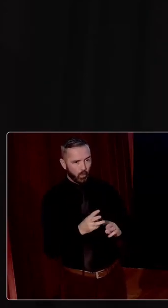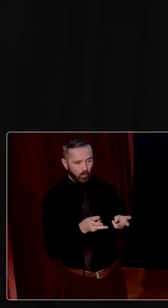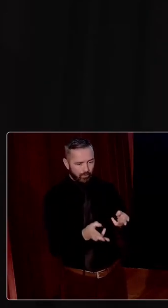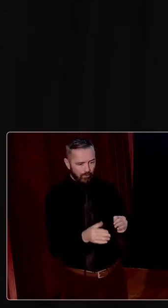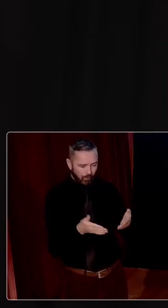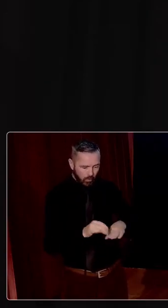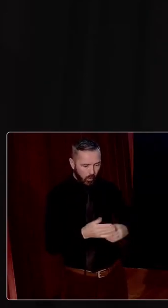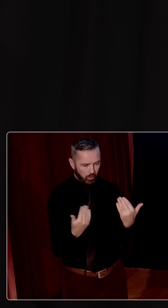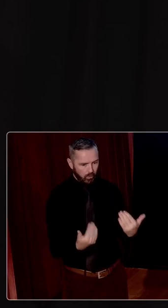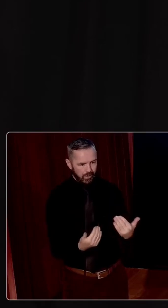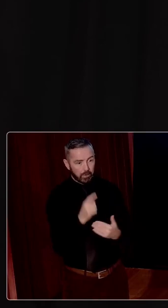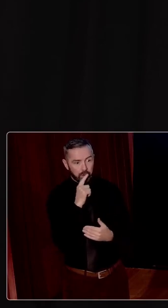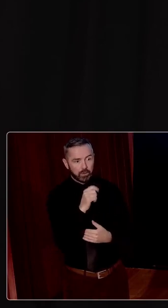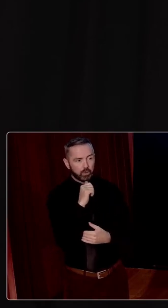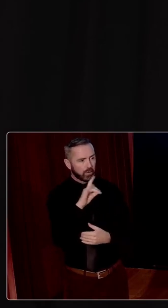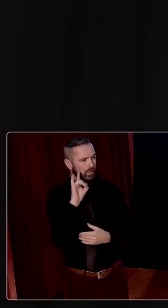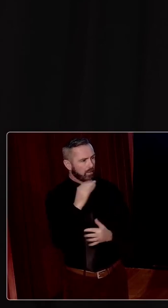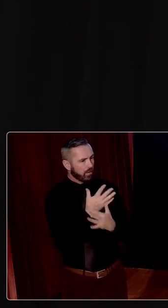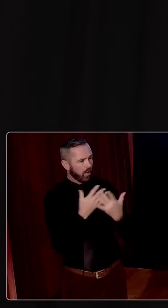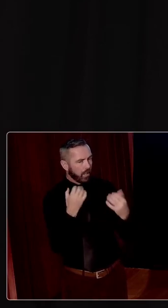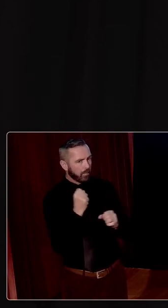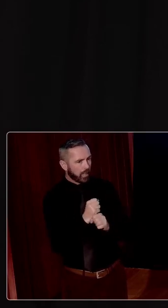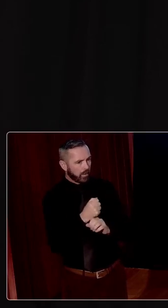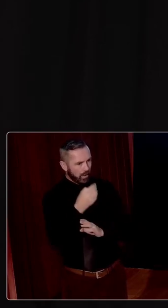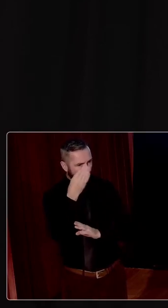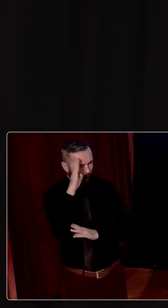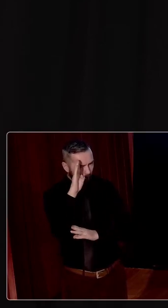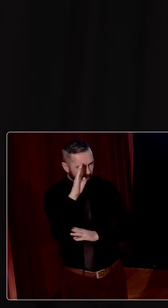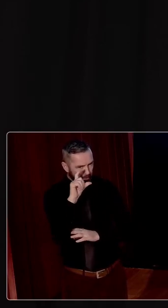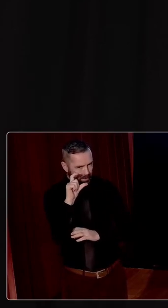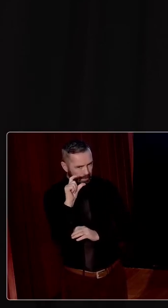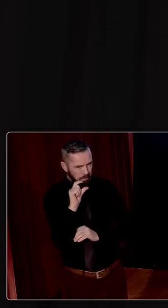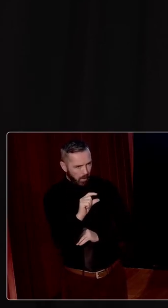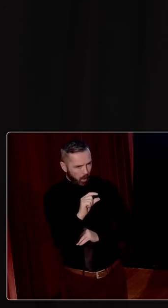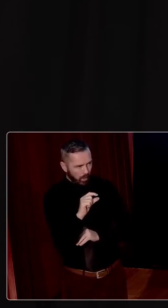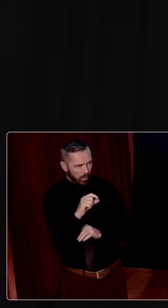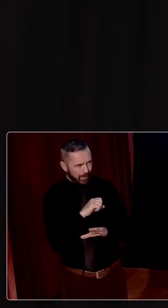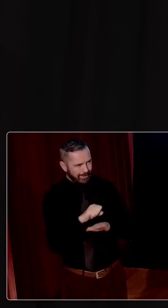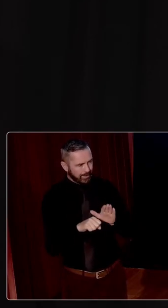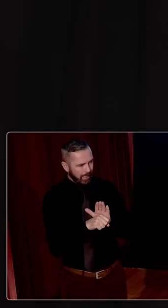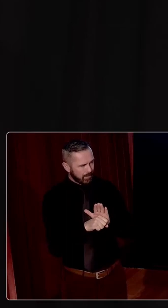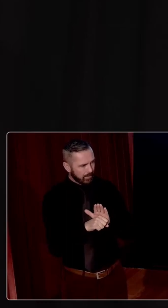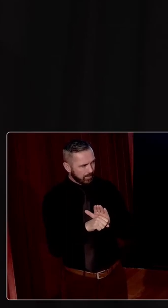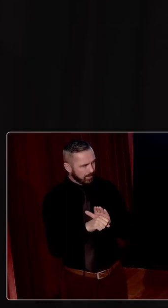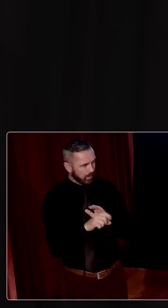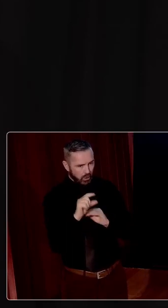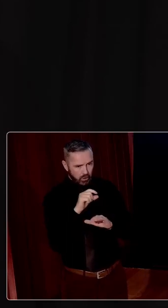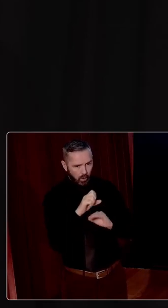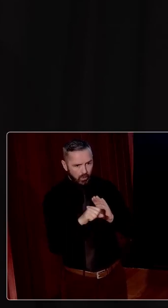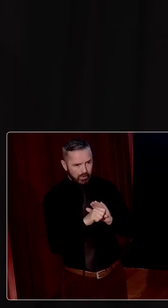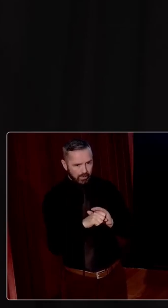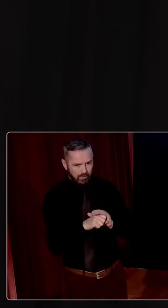but I'm very struck that we didn't hear much about how that Ireland was a small state. And small states suffer from